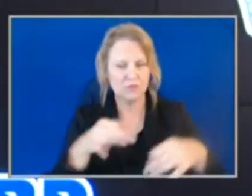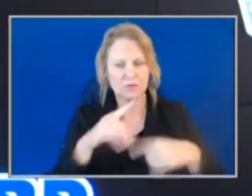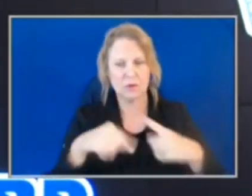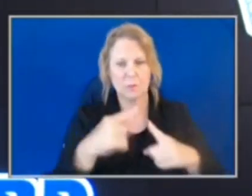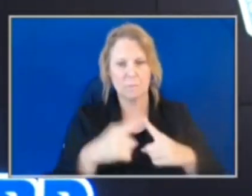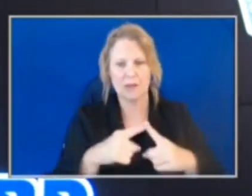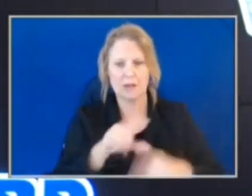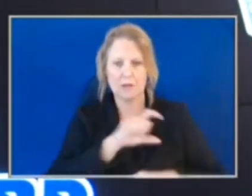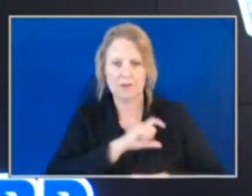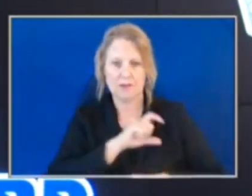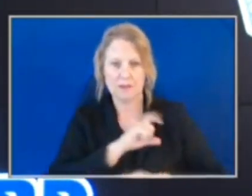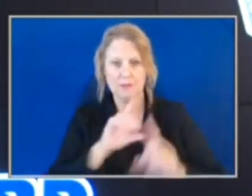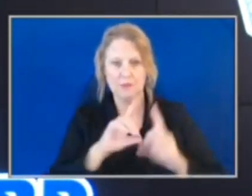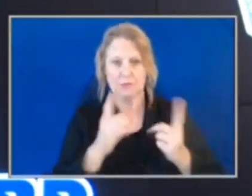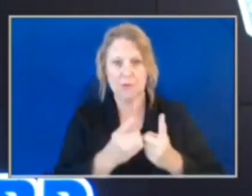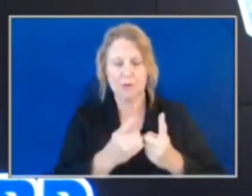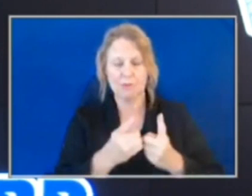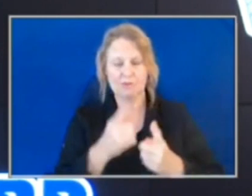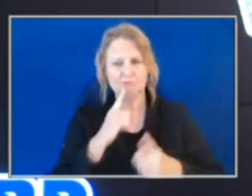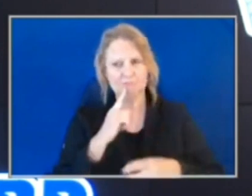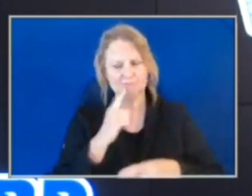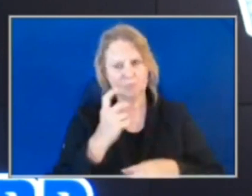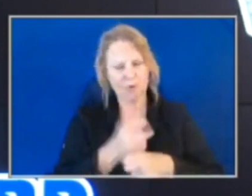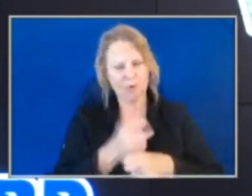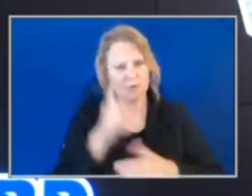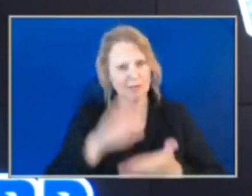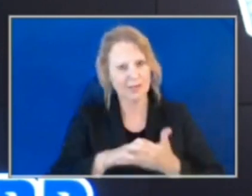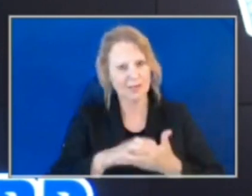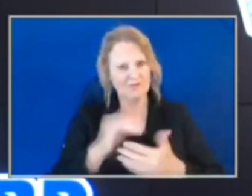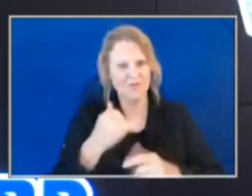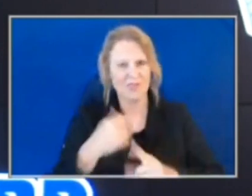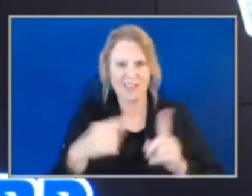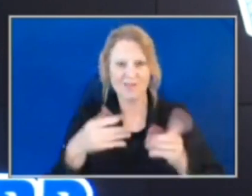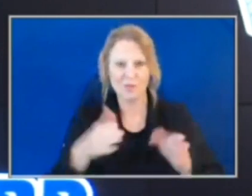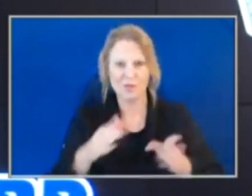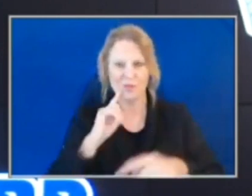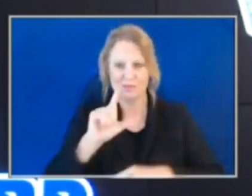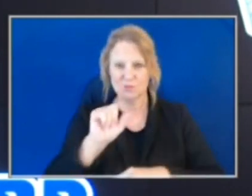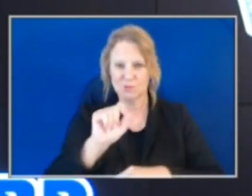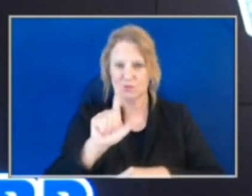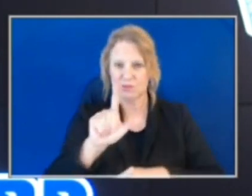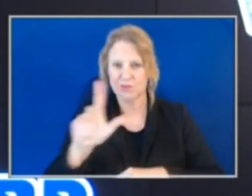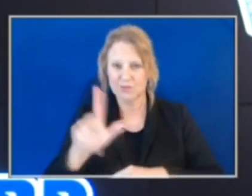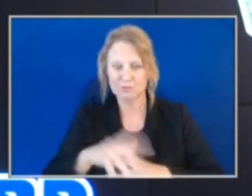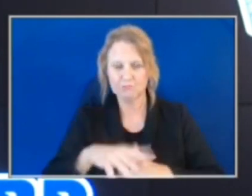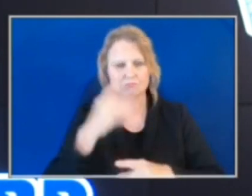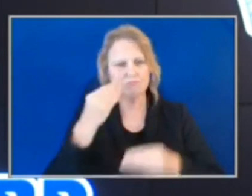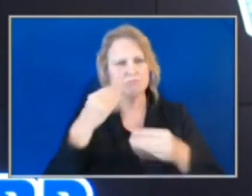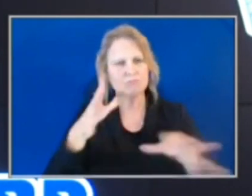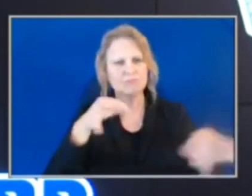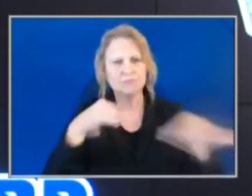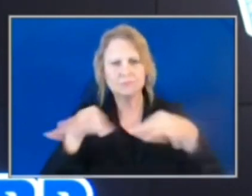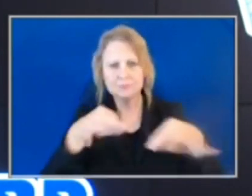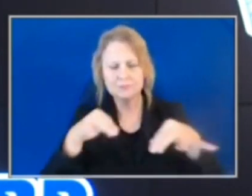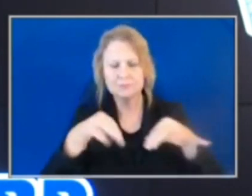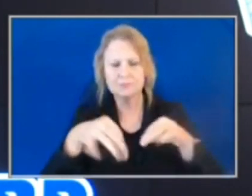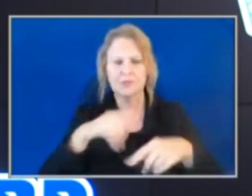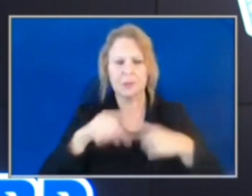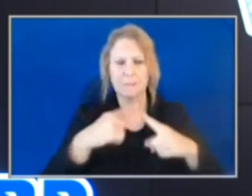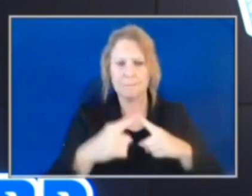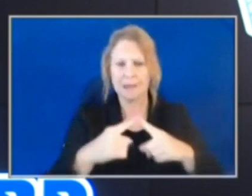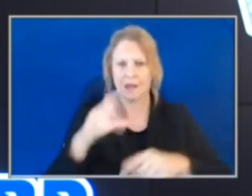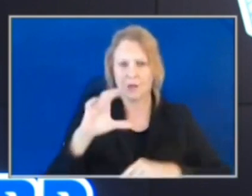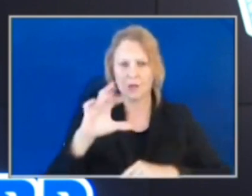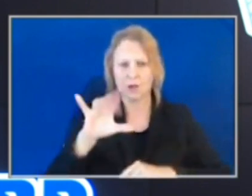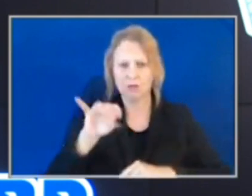but we are more than halfway through 2023. You're going to hear today in depth about crime trends and CMPD's